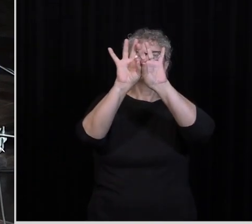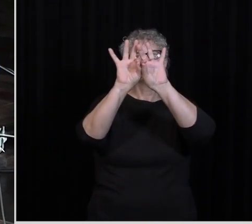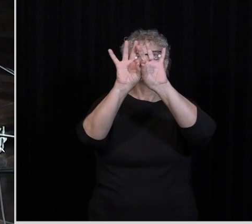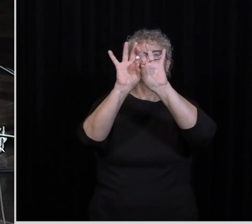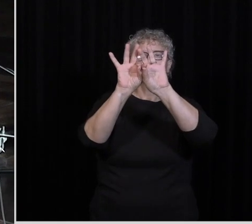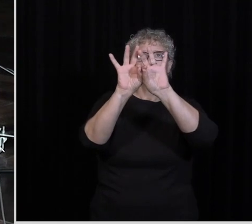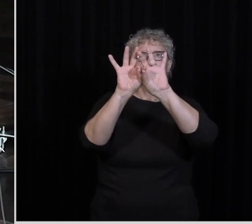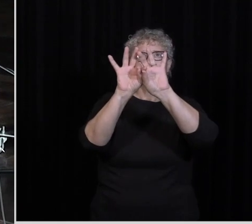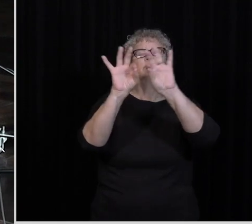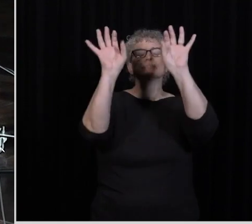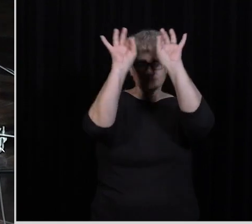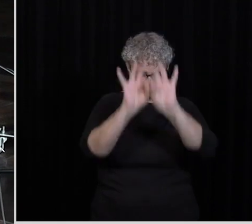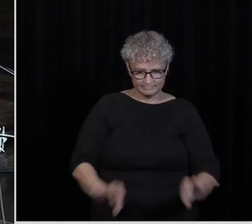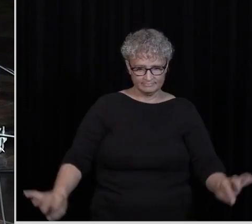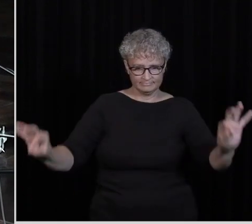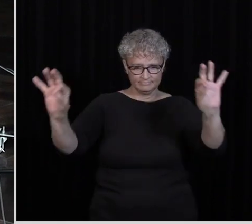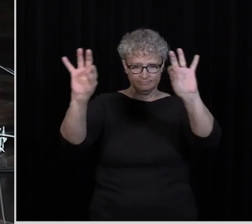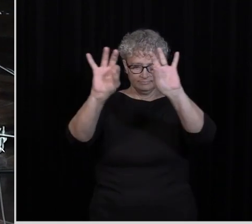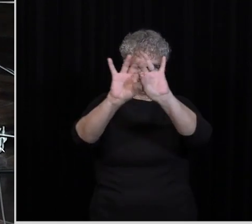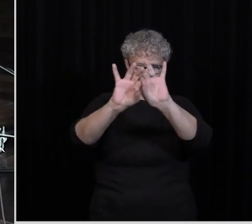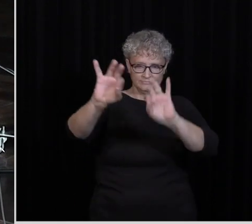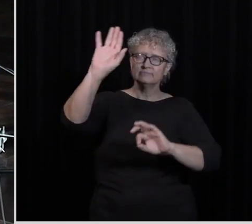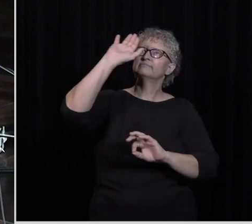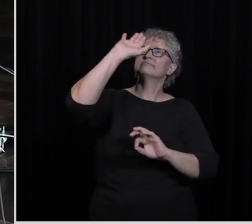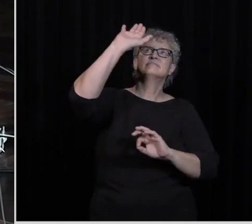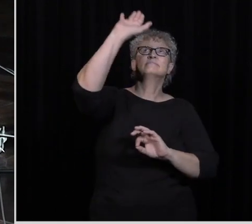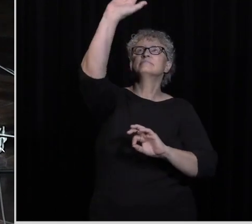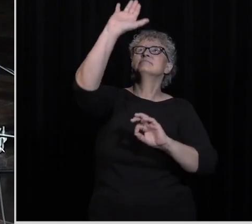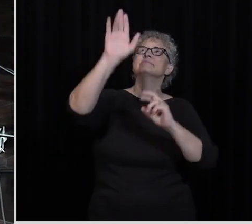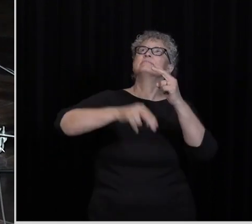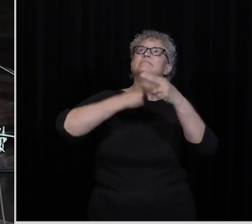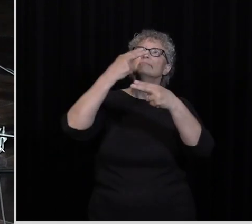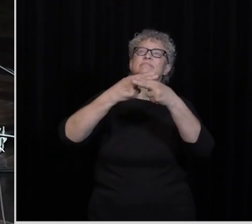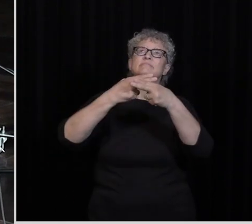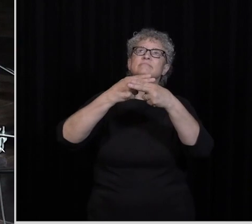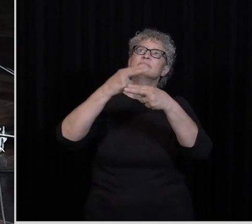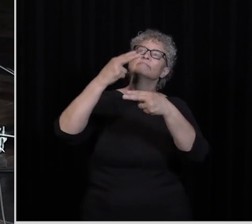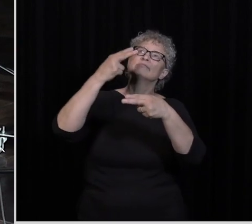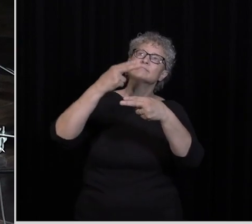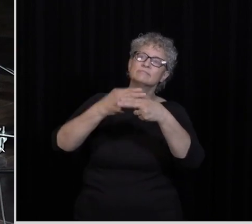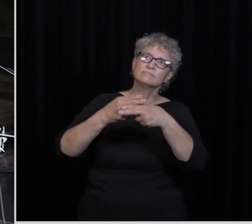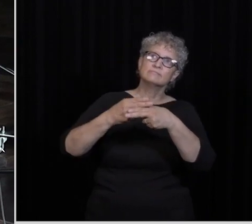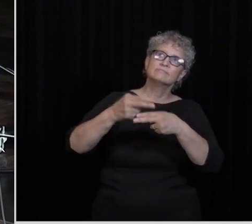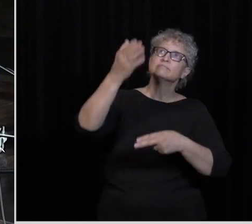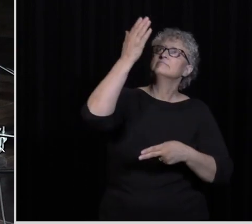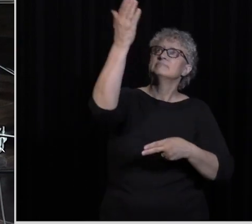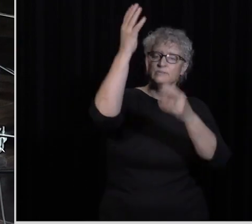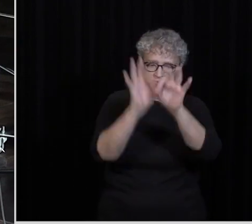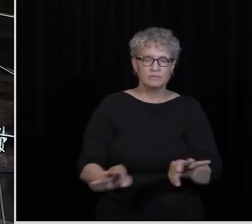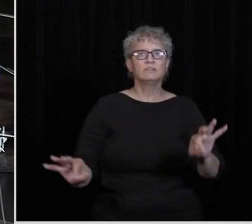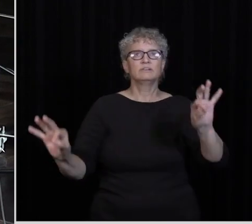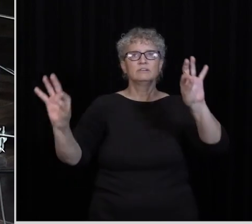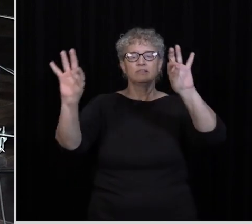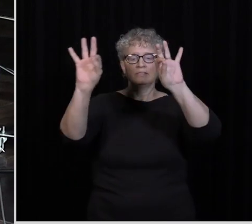You are worthy of your name You are